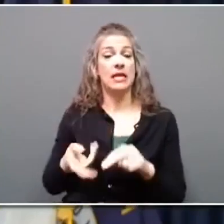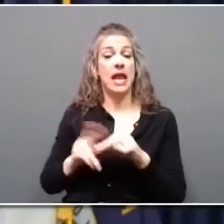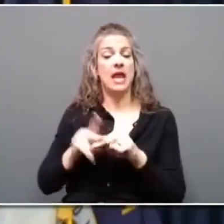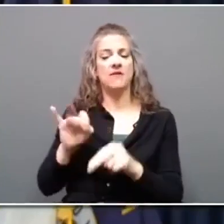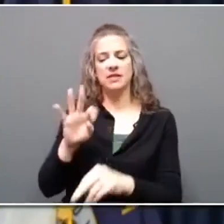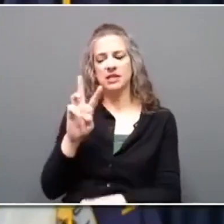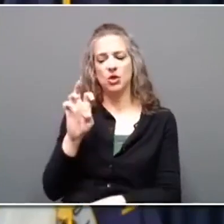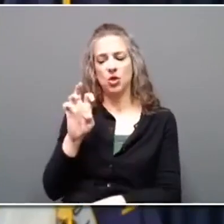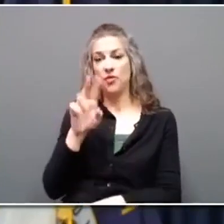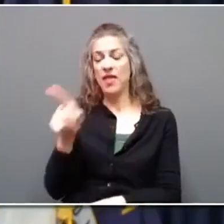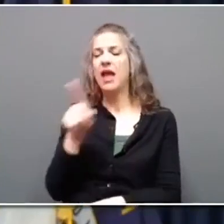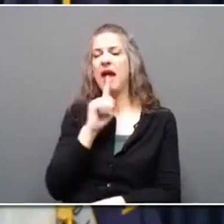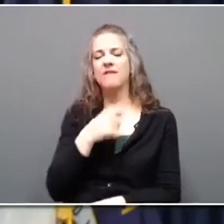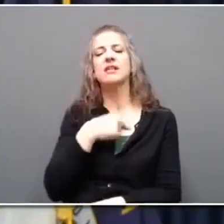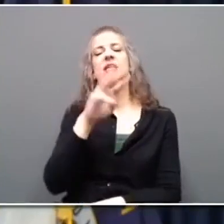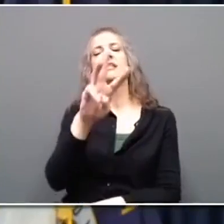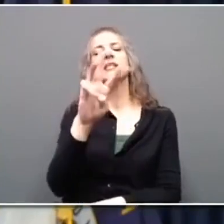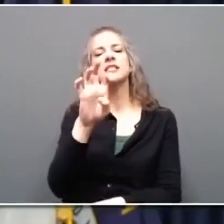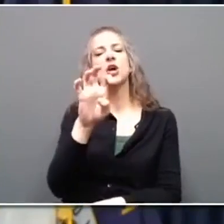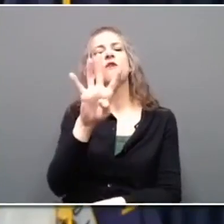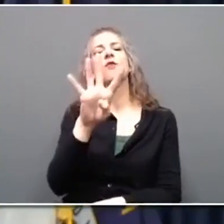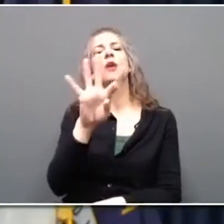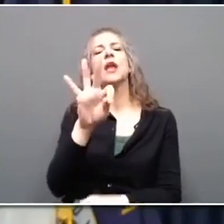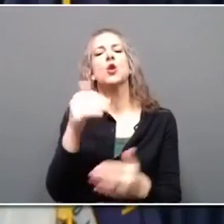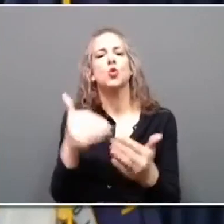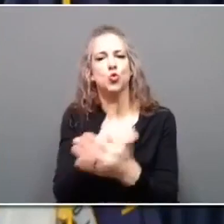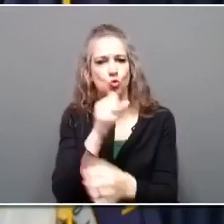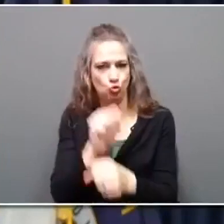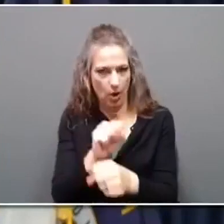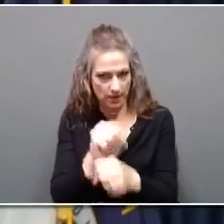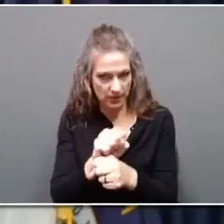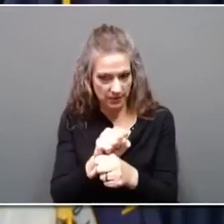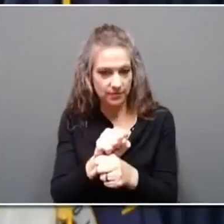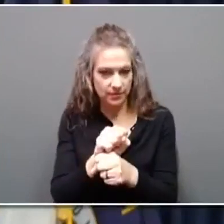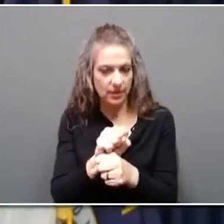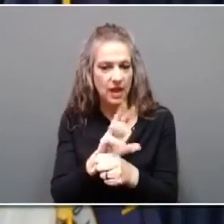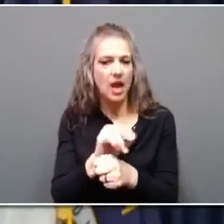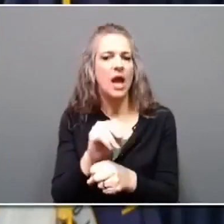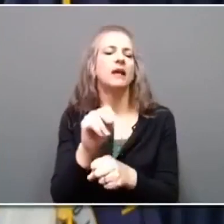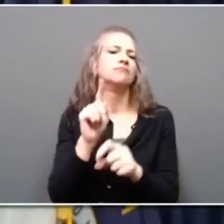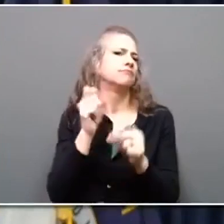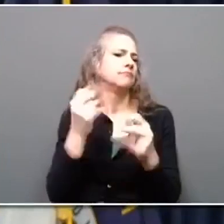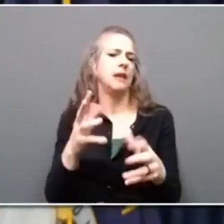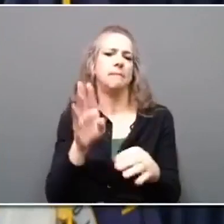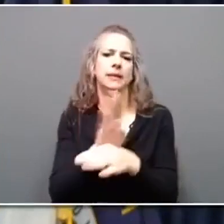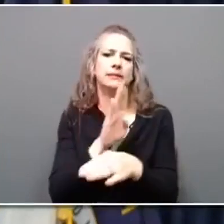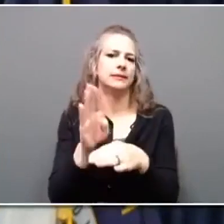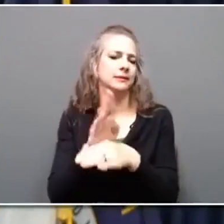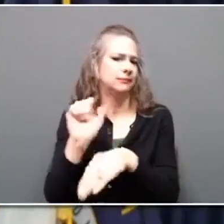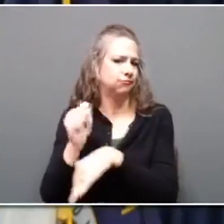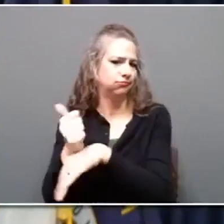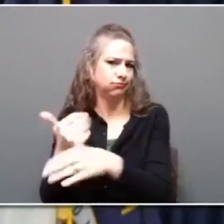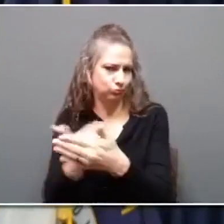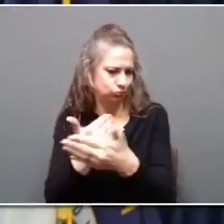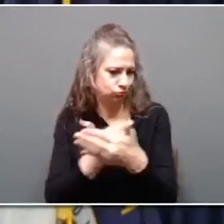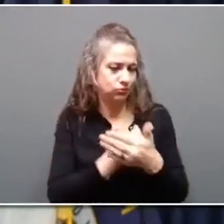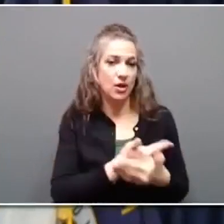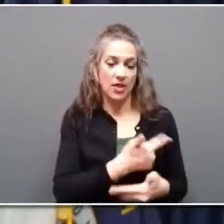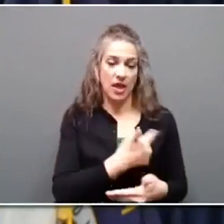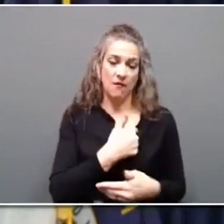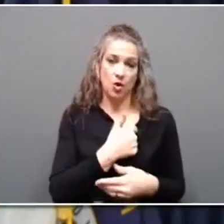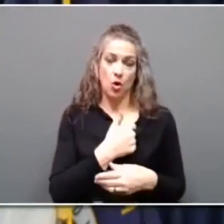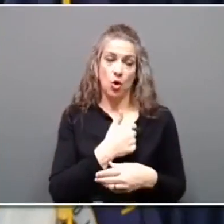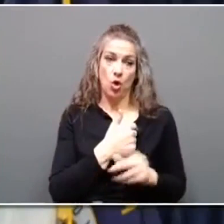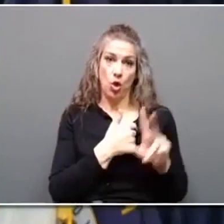new jobs and 126 new businesses. Additionally, the communities reported 30 new business expansions,